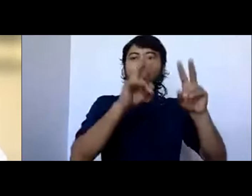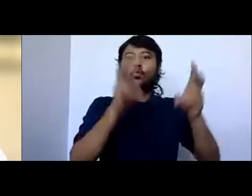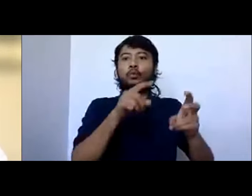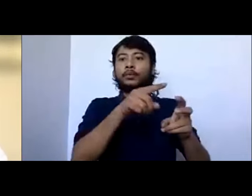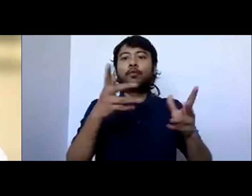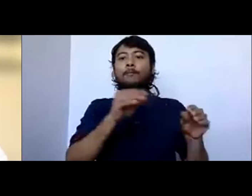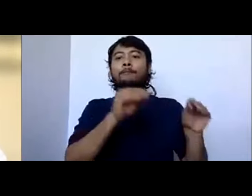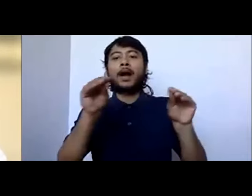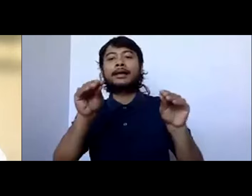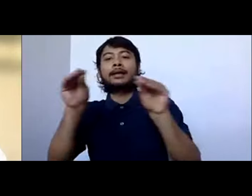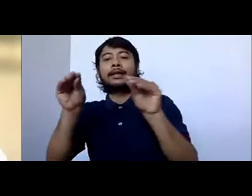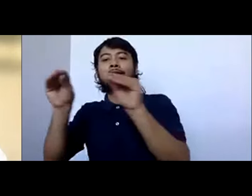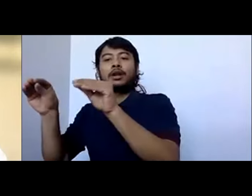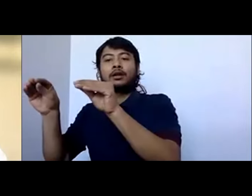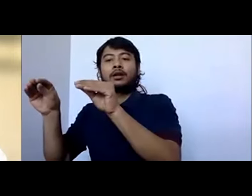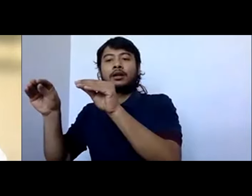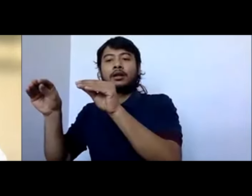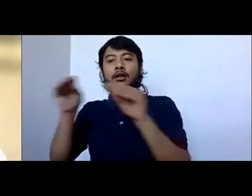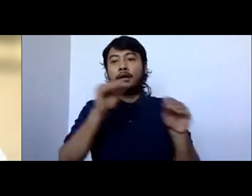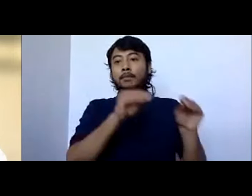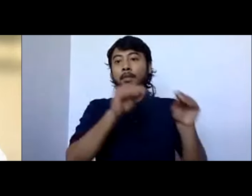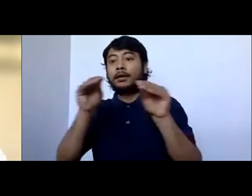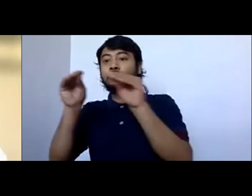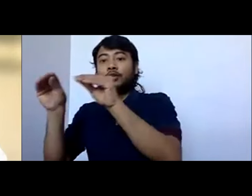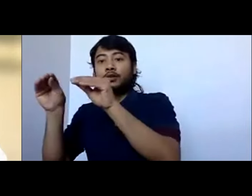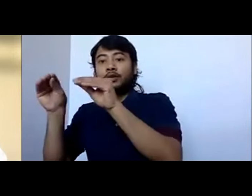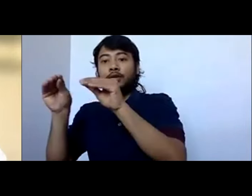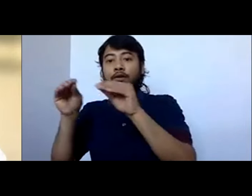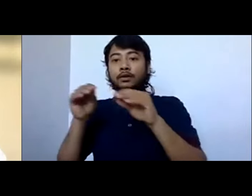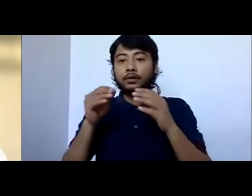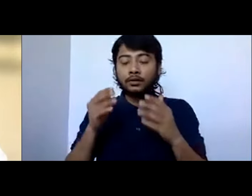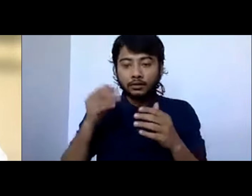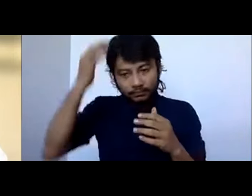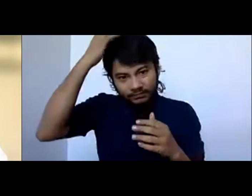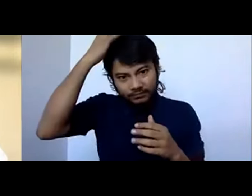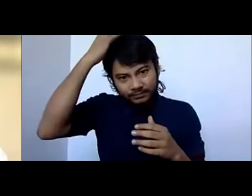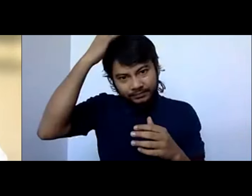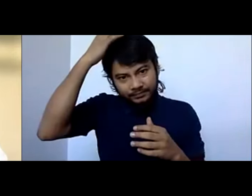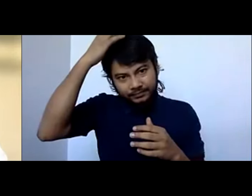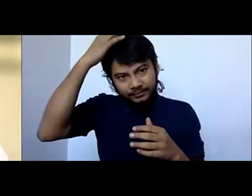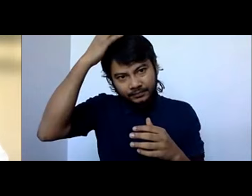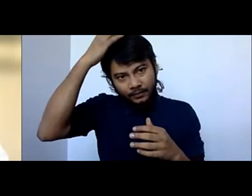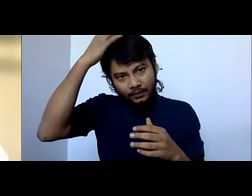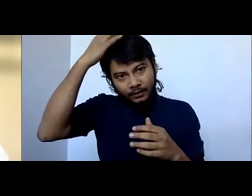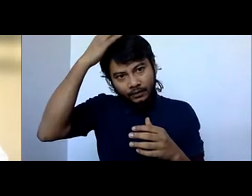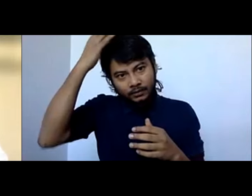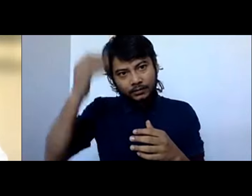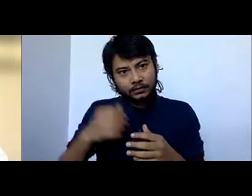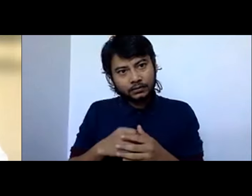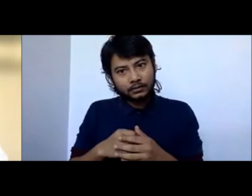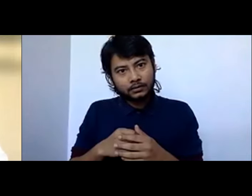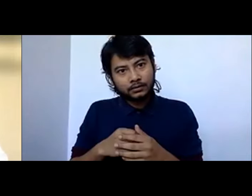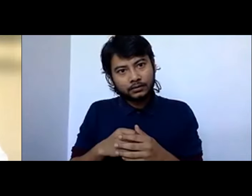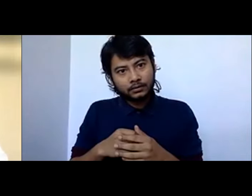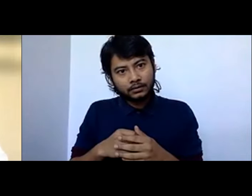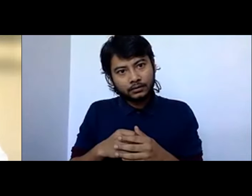looked at Tuvalu, you know, it's one of those countries where the sea levels are rising and there is prediction that, you in the next few